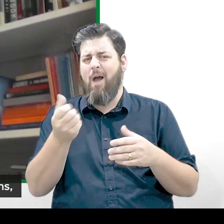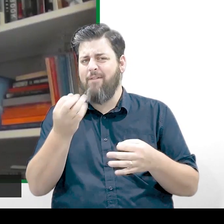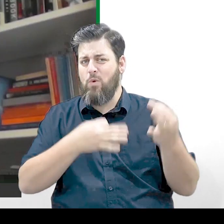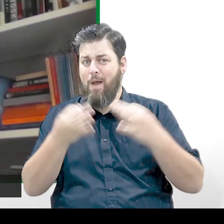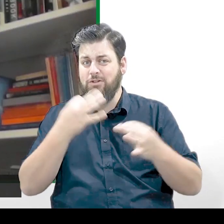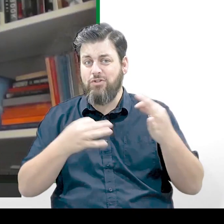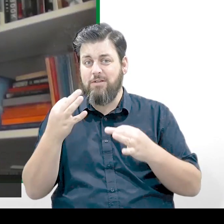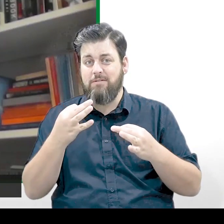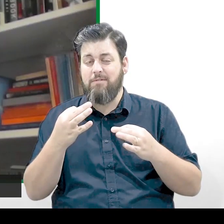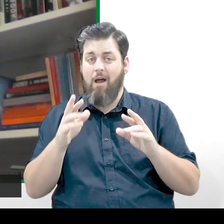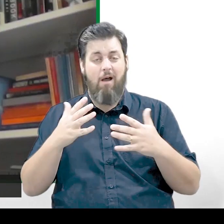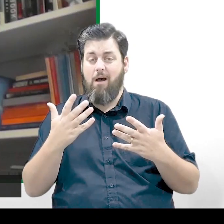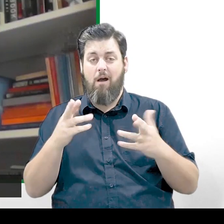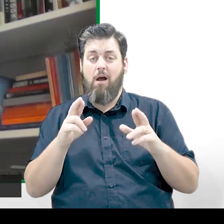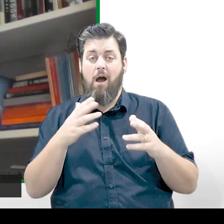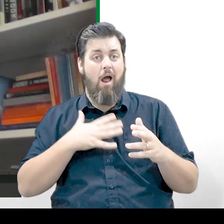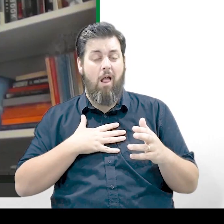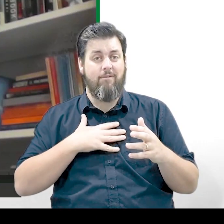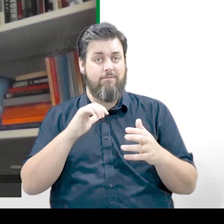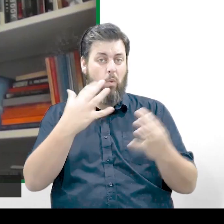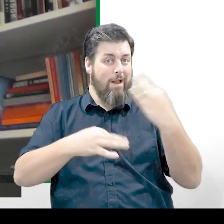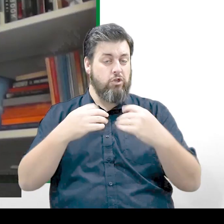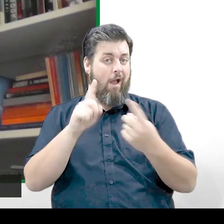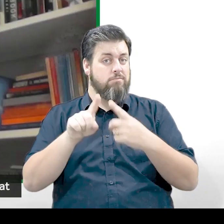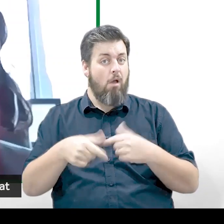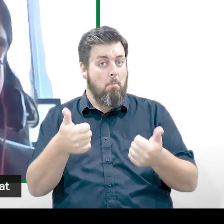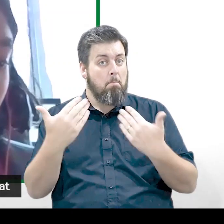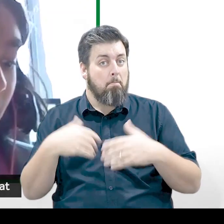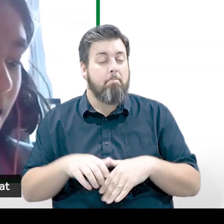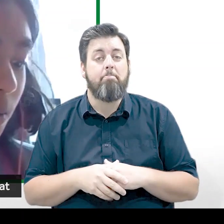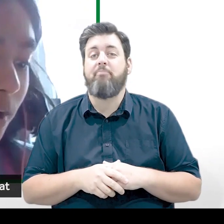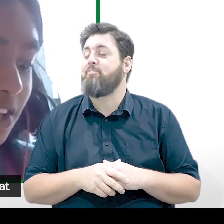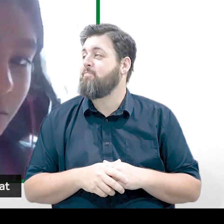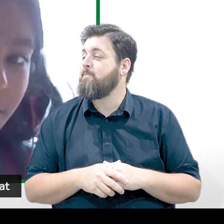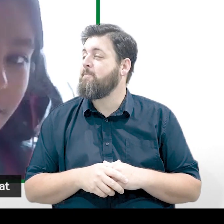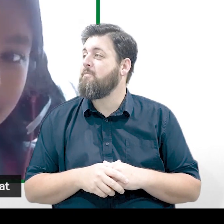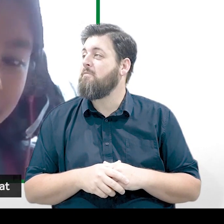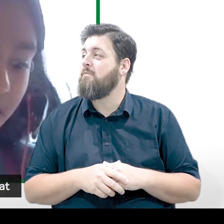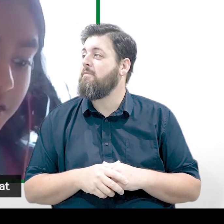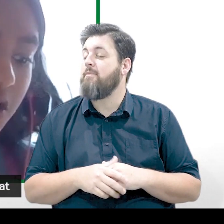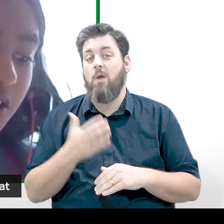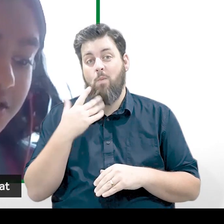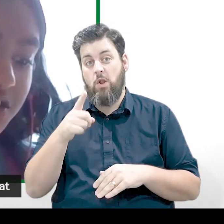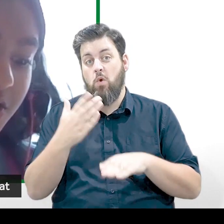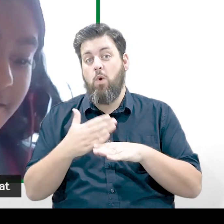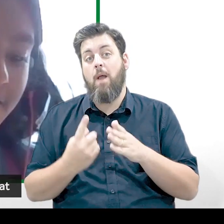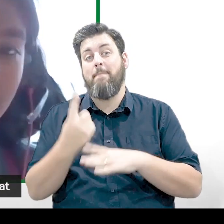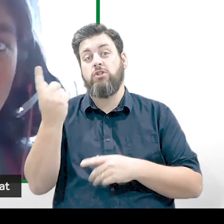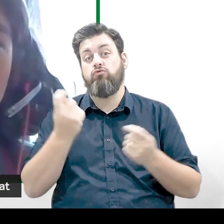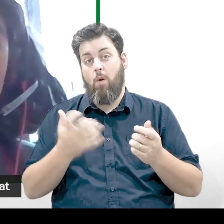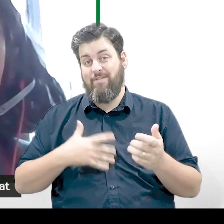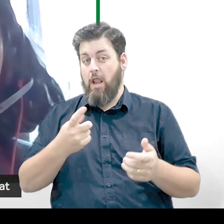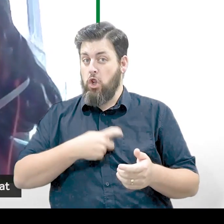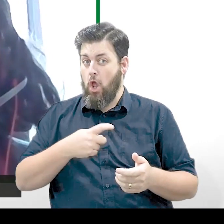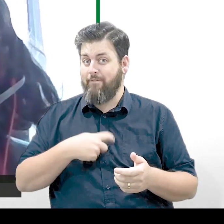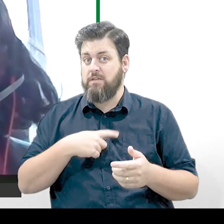some questions. I'd love to hear what your questions are and answer those. When you were in Mission Control, did you ever feel